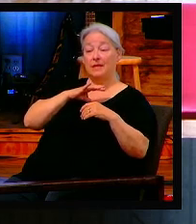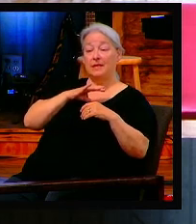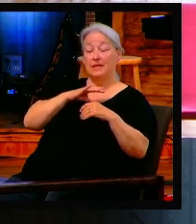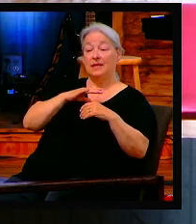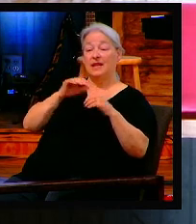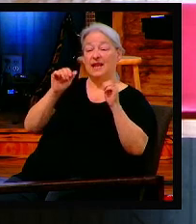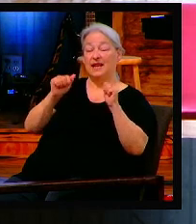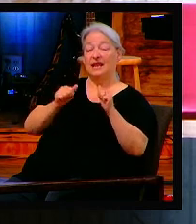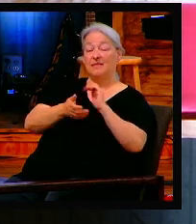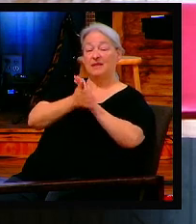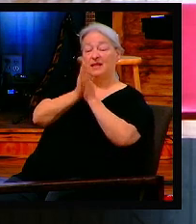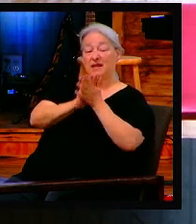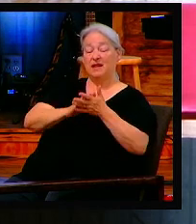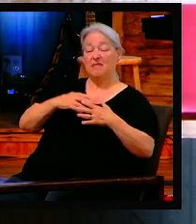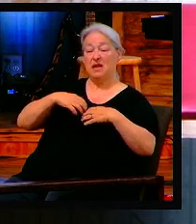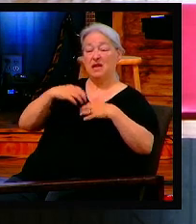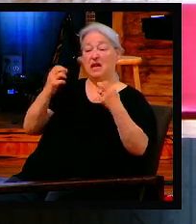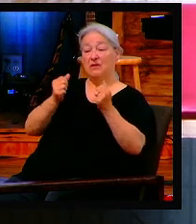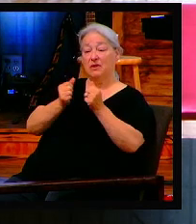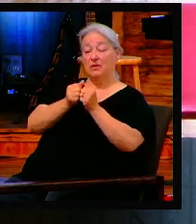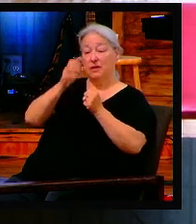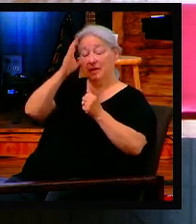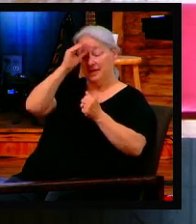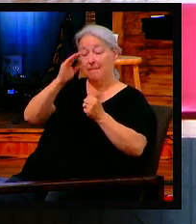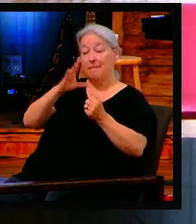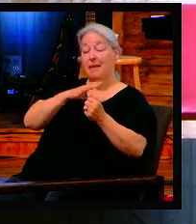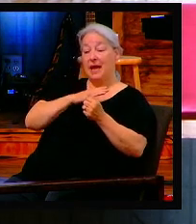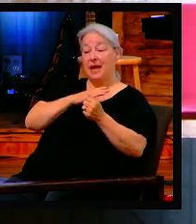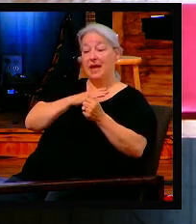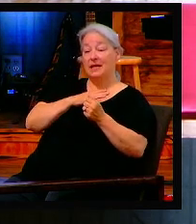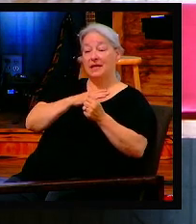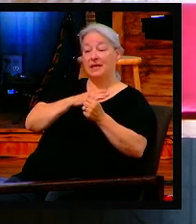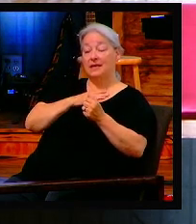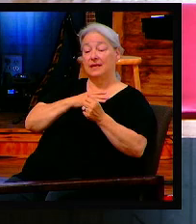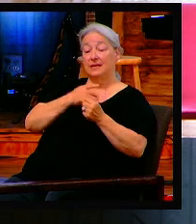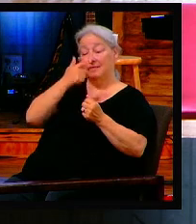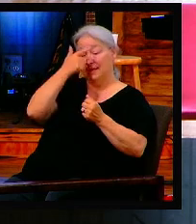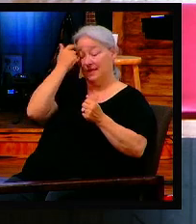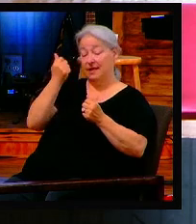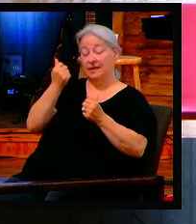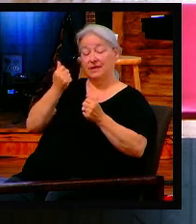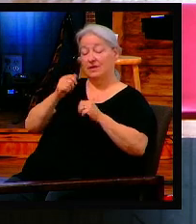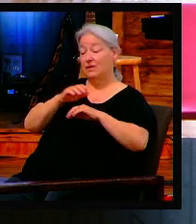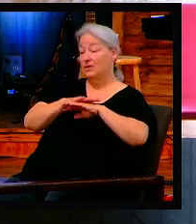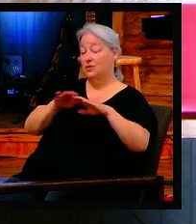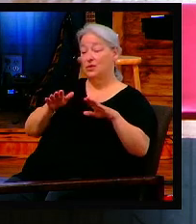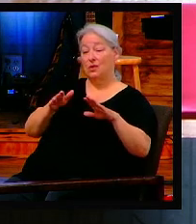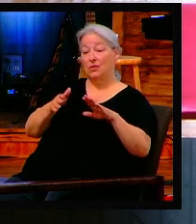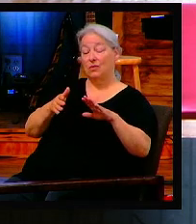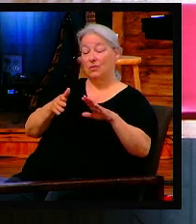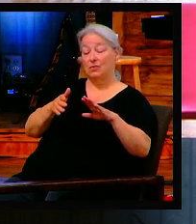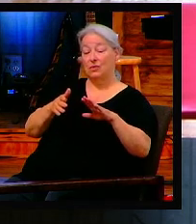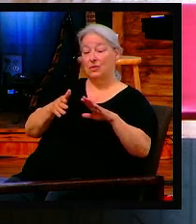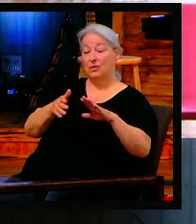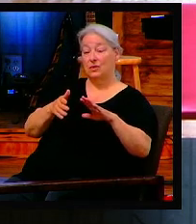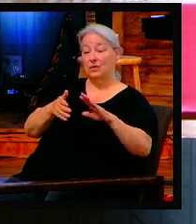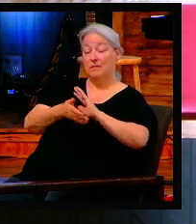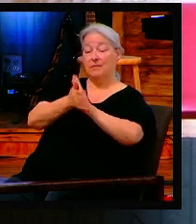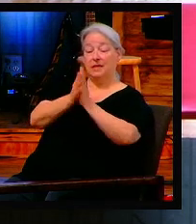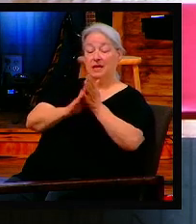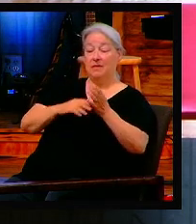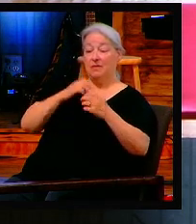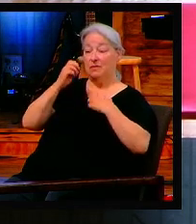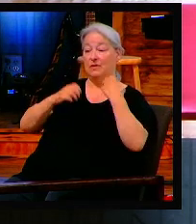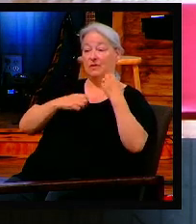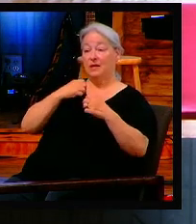get emotional like they do. The number one time I get emotional is when I'm acting as a bride of Christ, reading and preaching